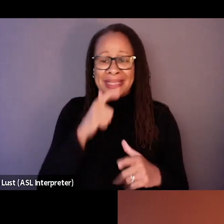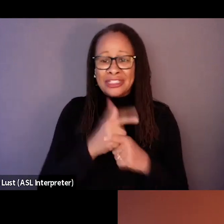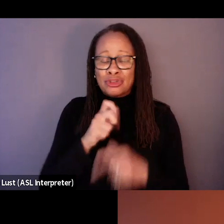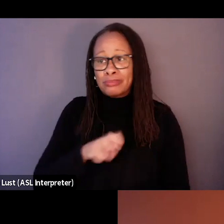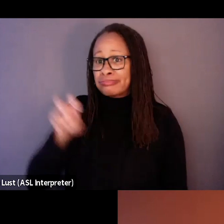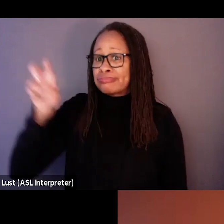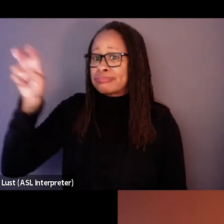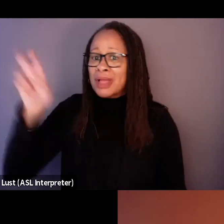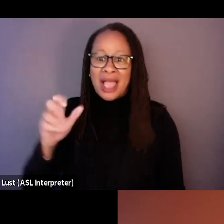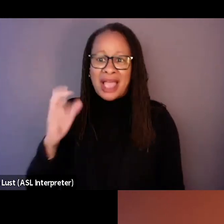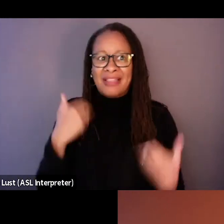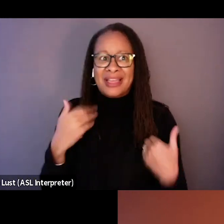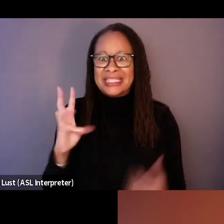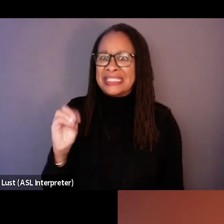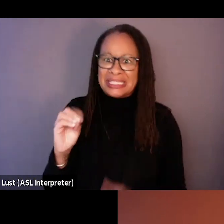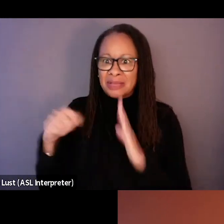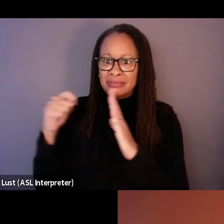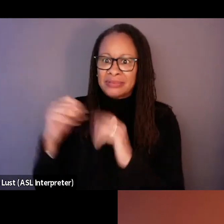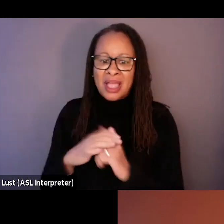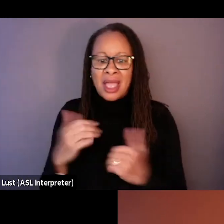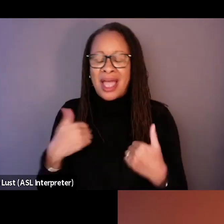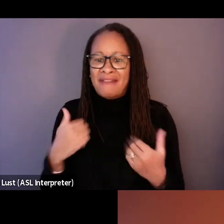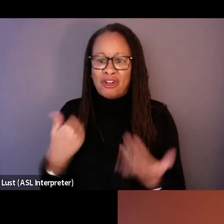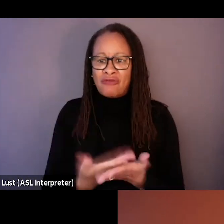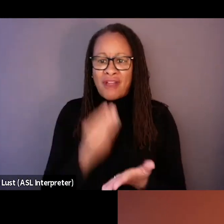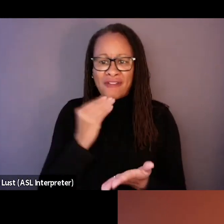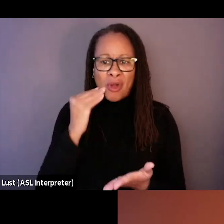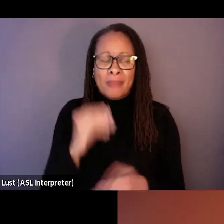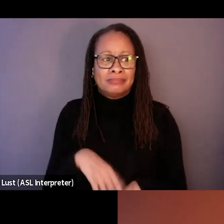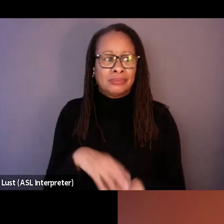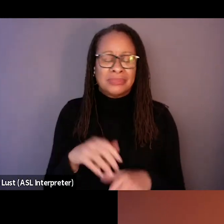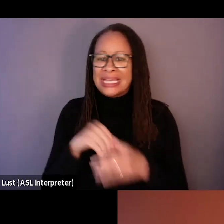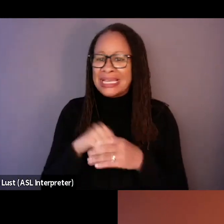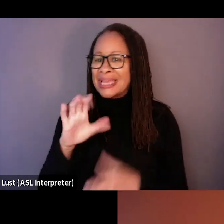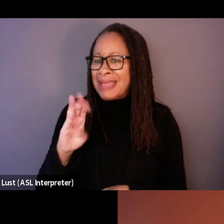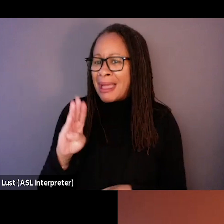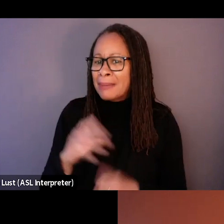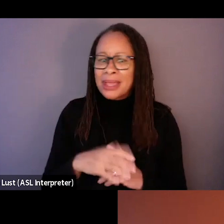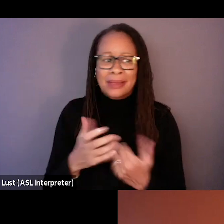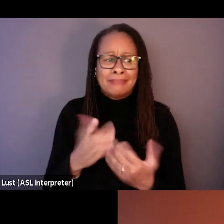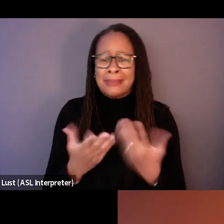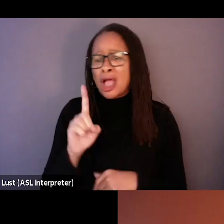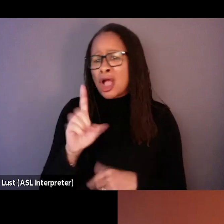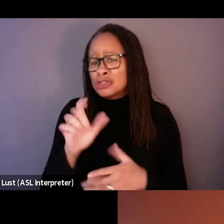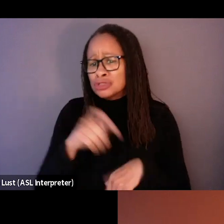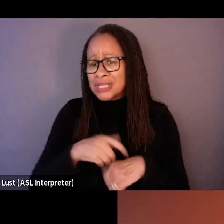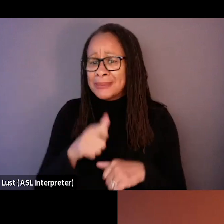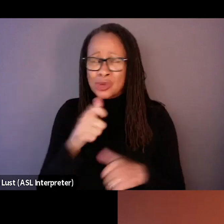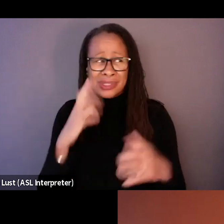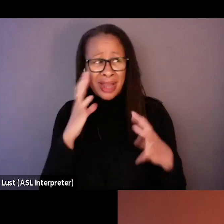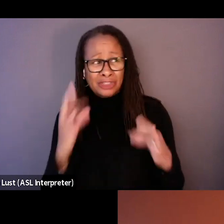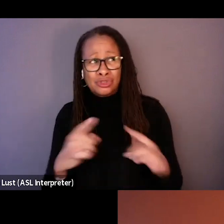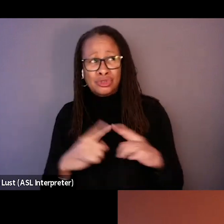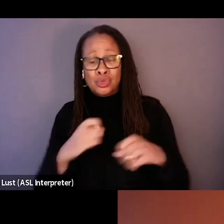60 shots like that. I, have her coming with a cab home, maybe a hundred times. So there was never really an intention to